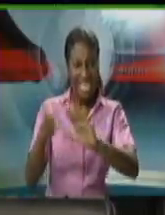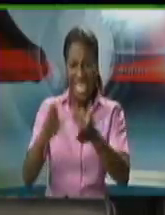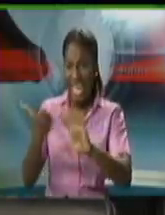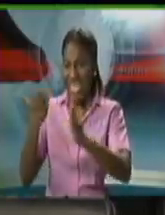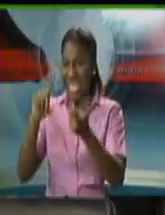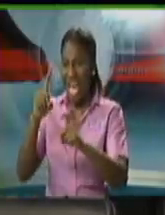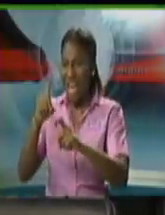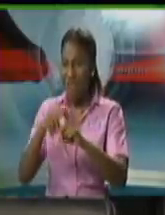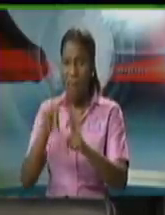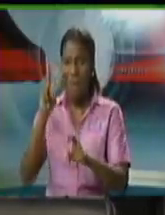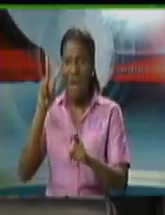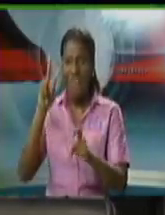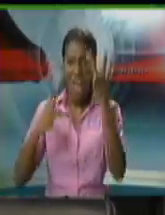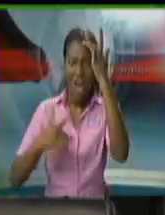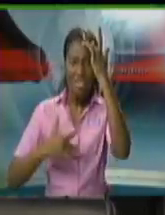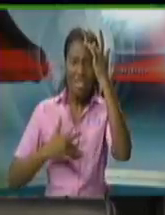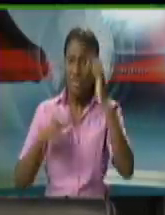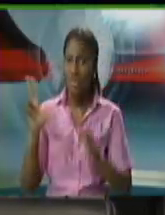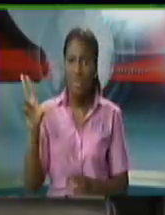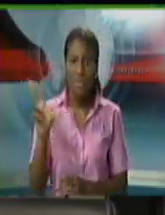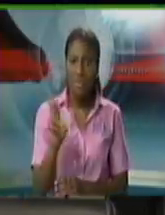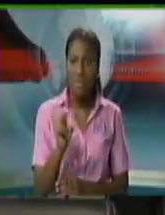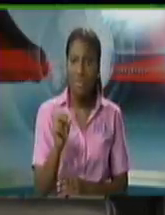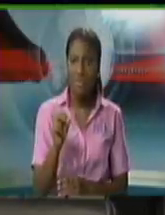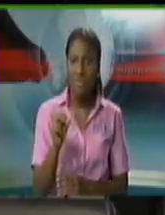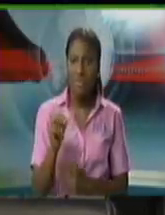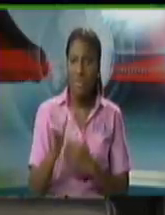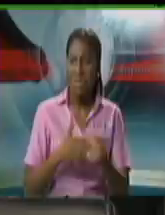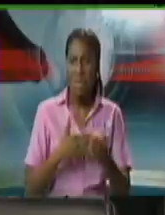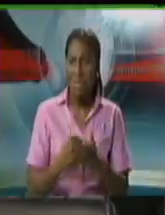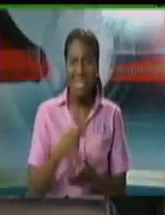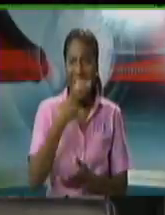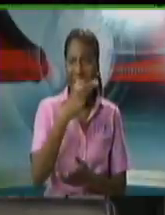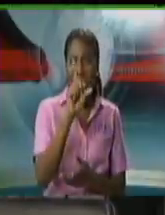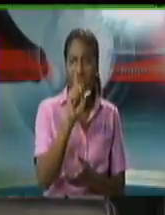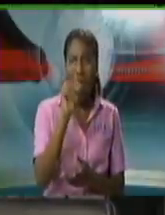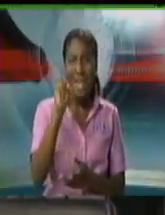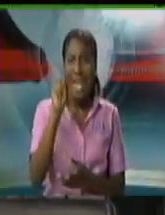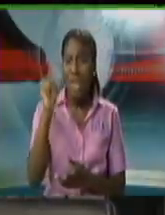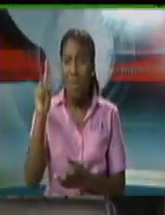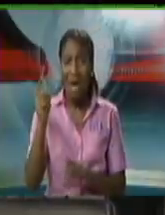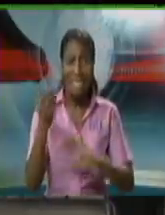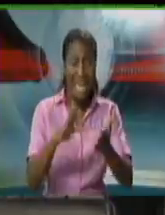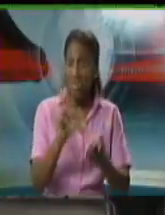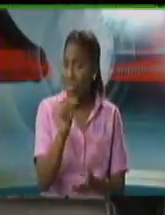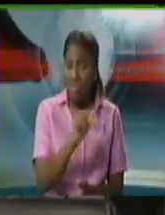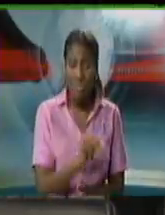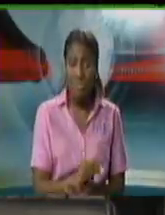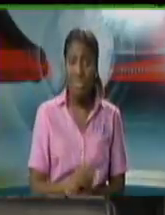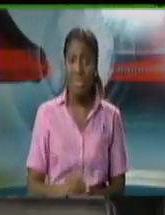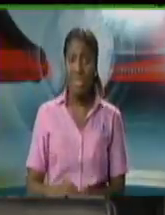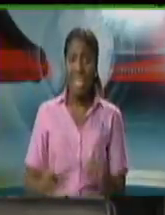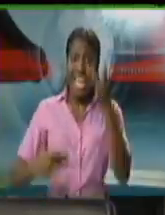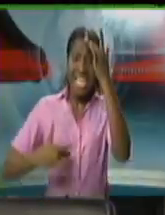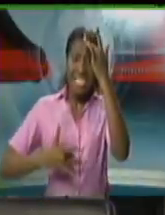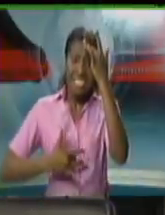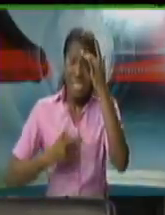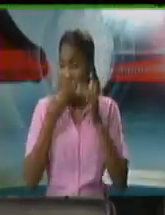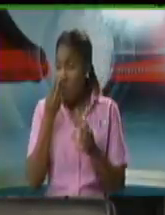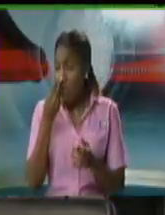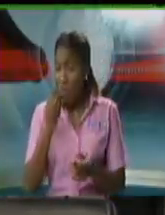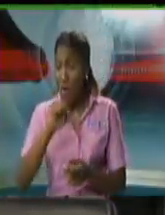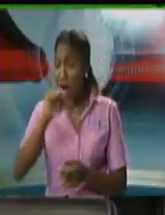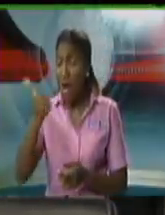illness whether it's um h1n1 influenza b or any other